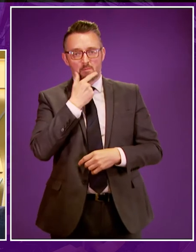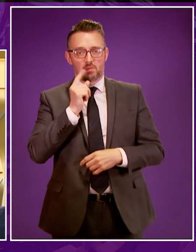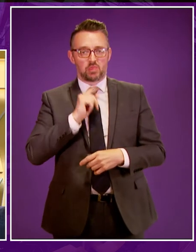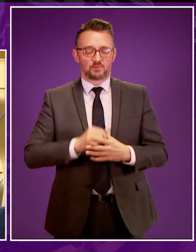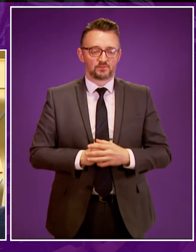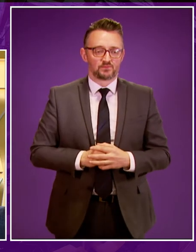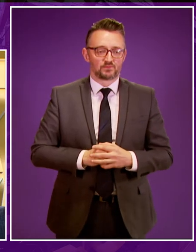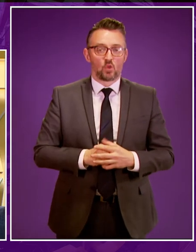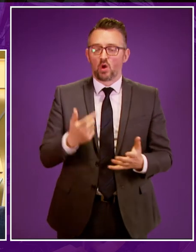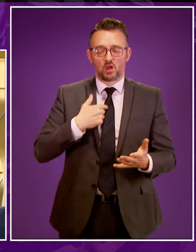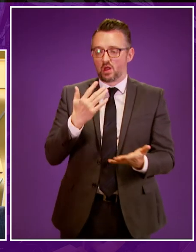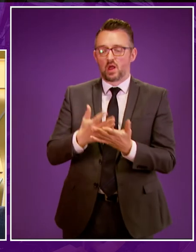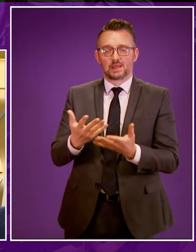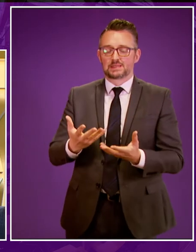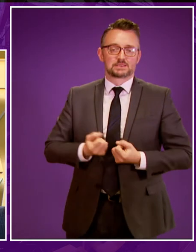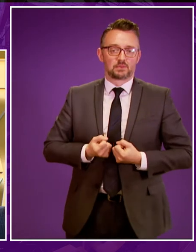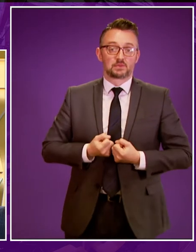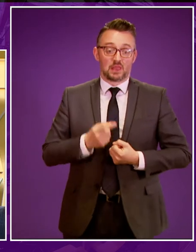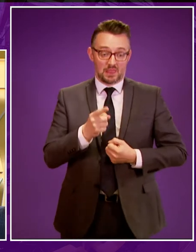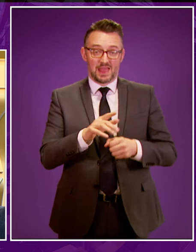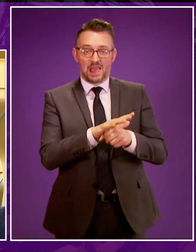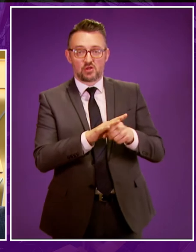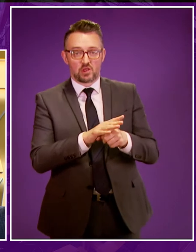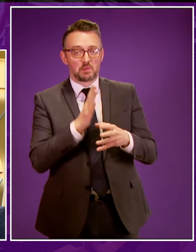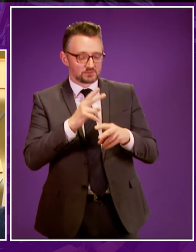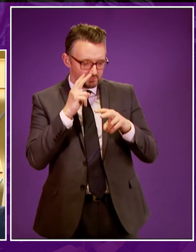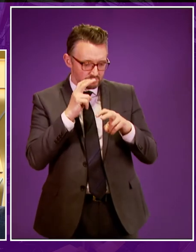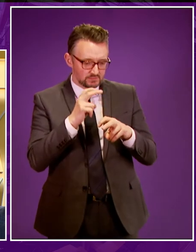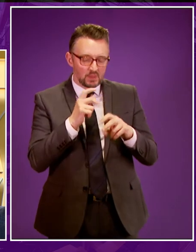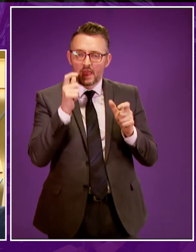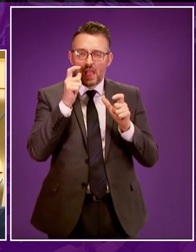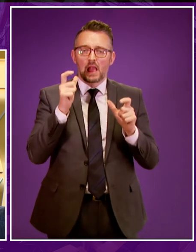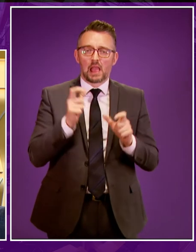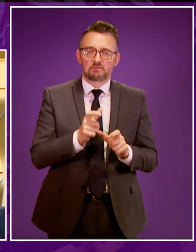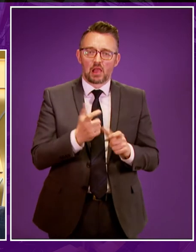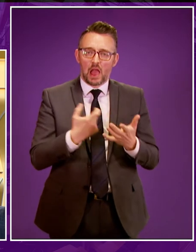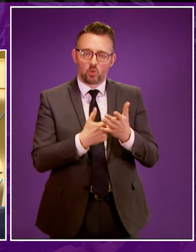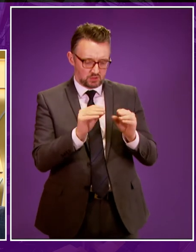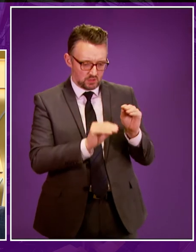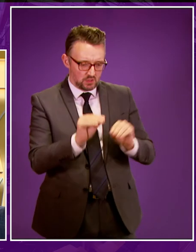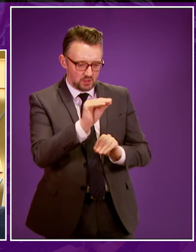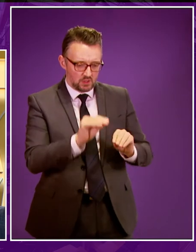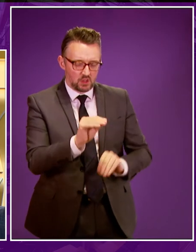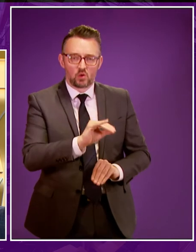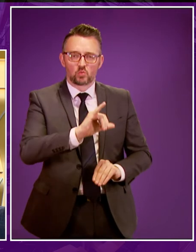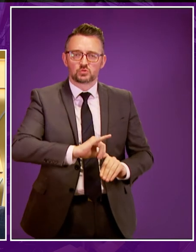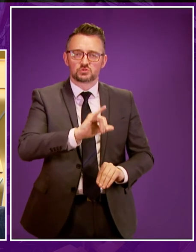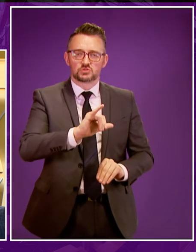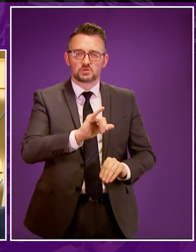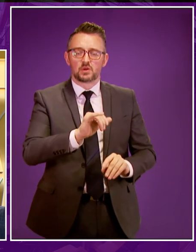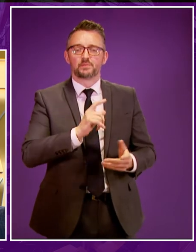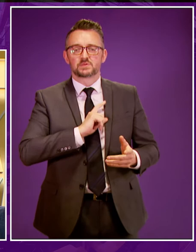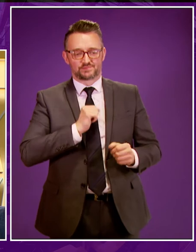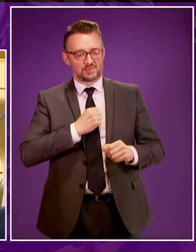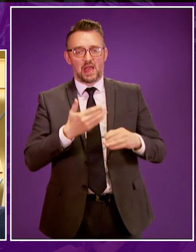I accept that entirely and I think that's an area that we do need to look at very carefully in terms of the prioritisation of the actions that we're taking